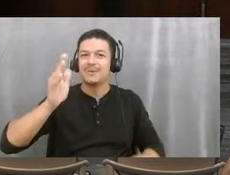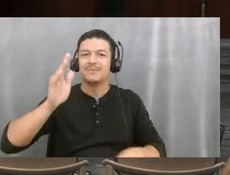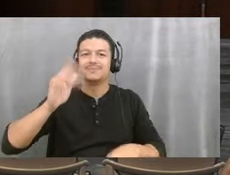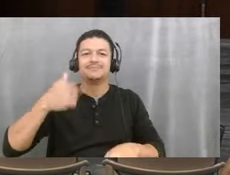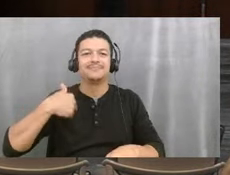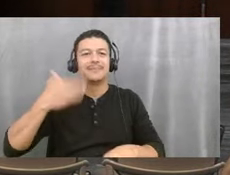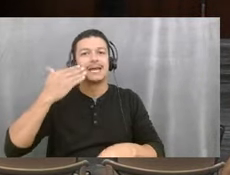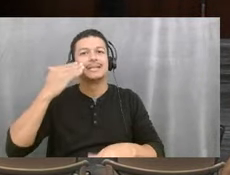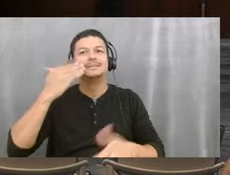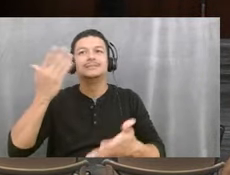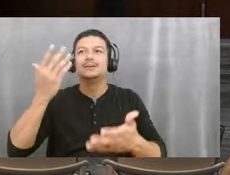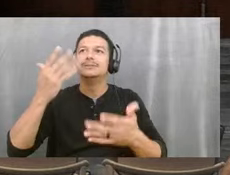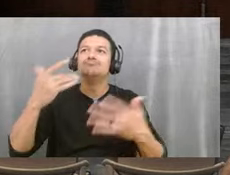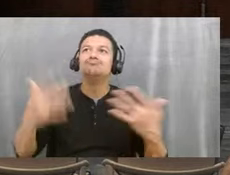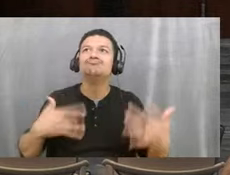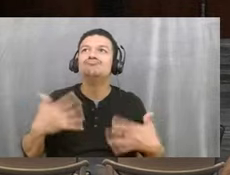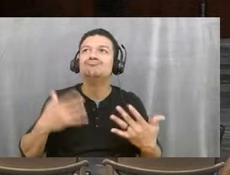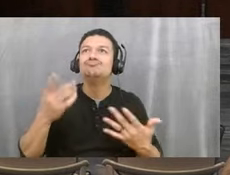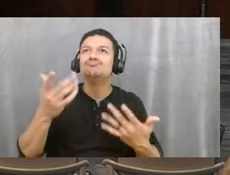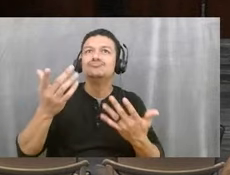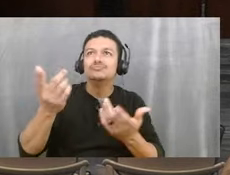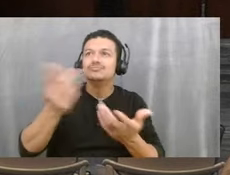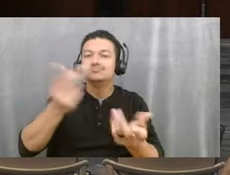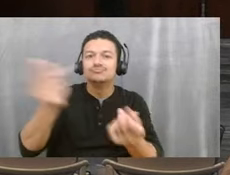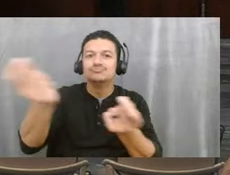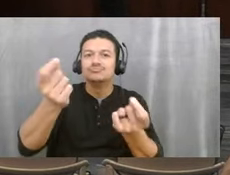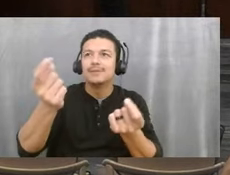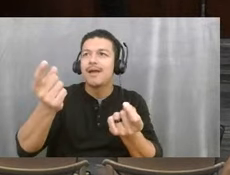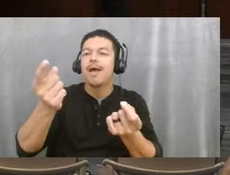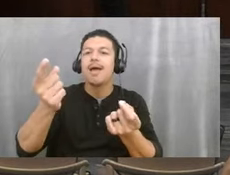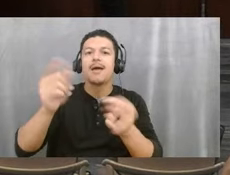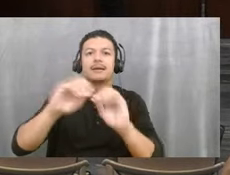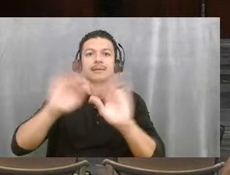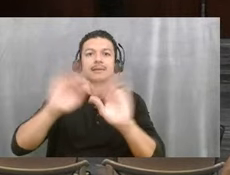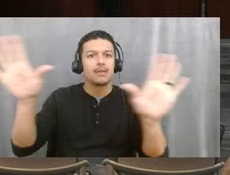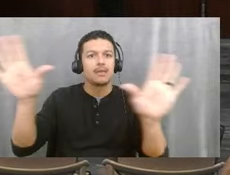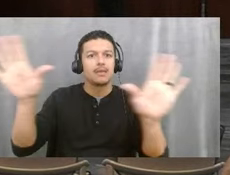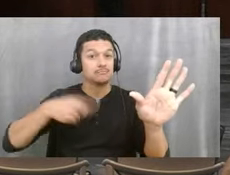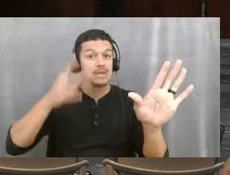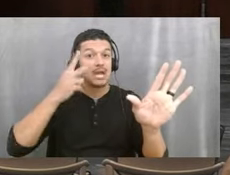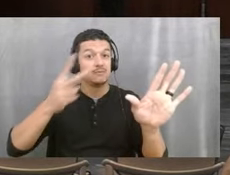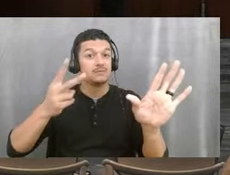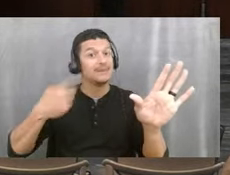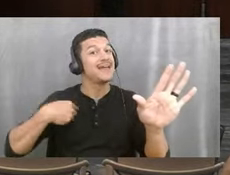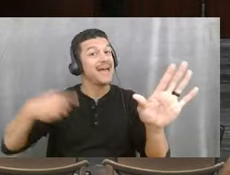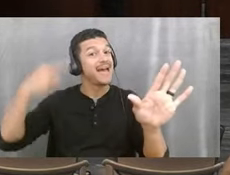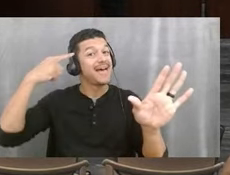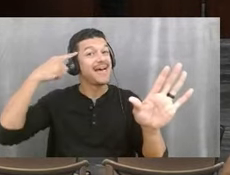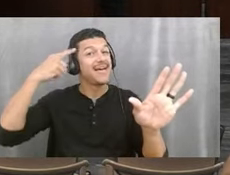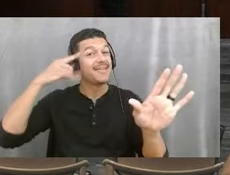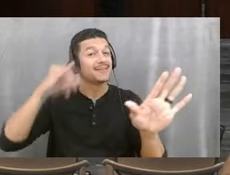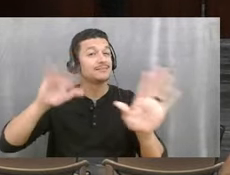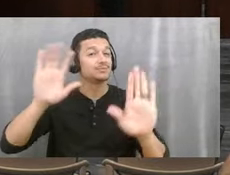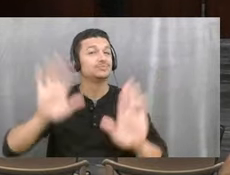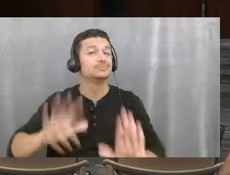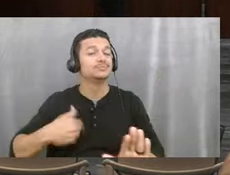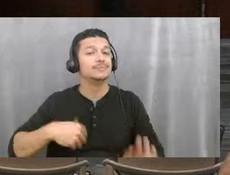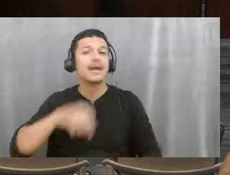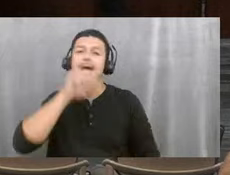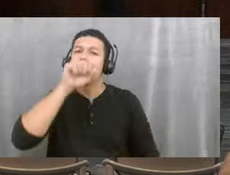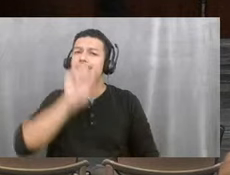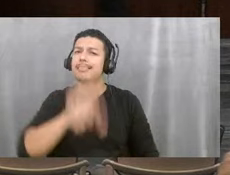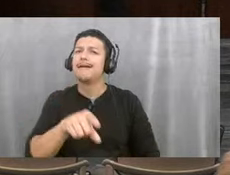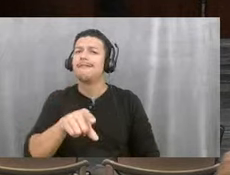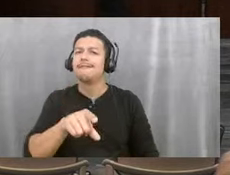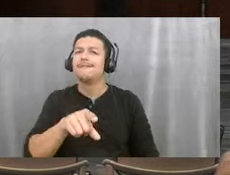get excited about it. Um, so I've seen that, um, and I think that's, that's great. So I love that we're going to look